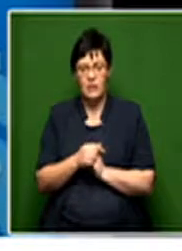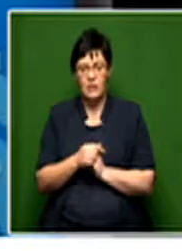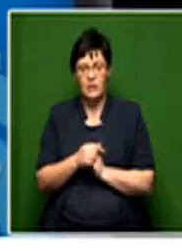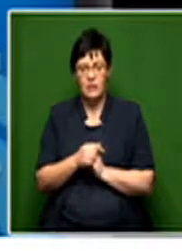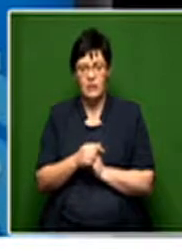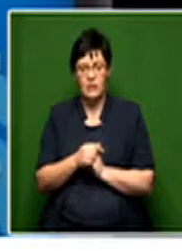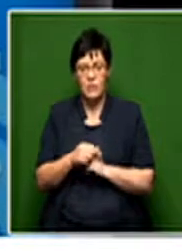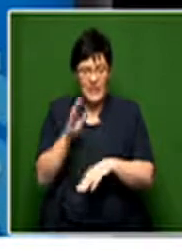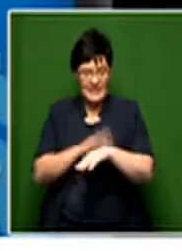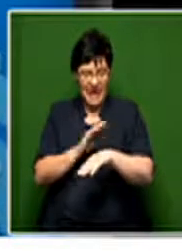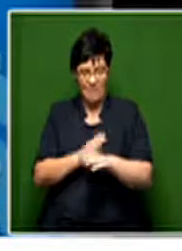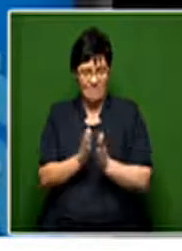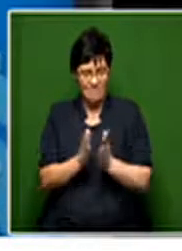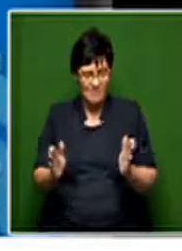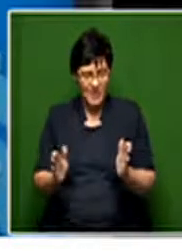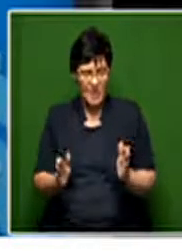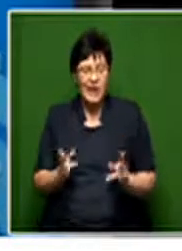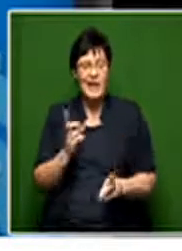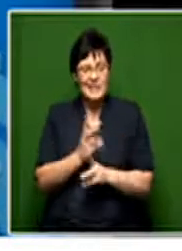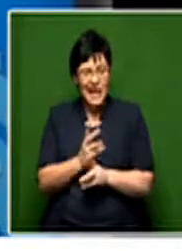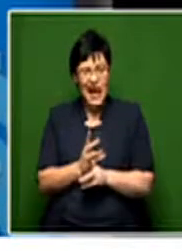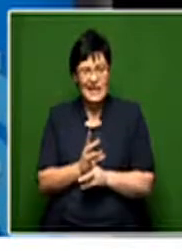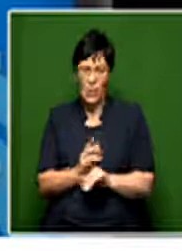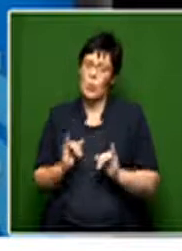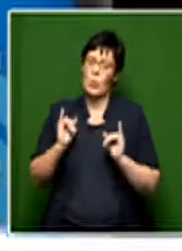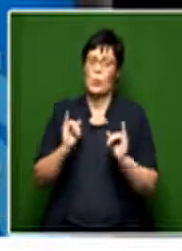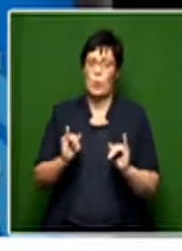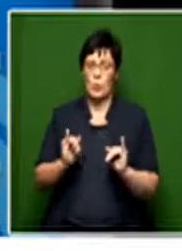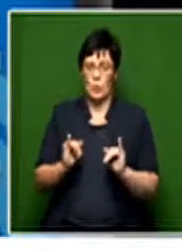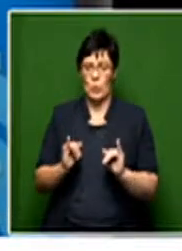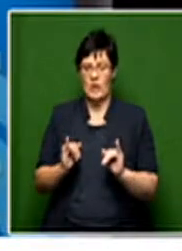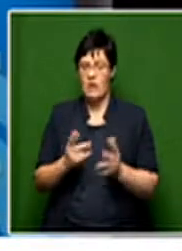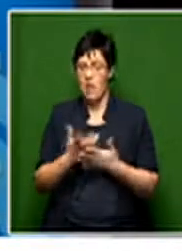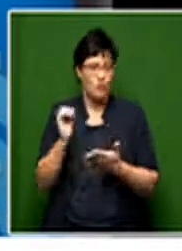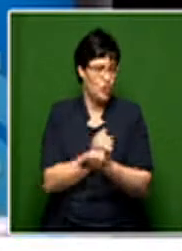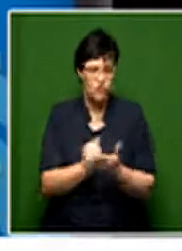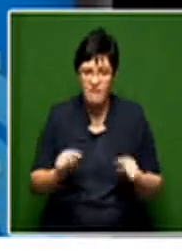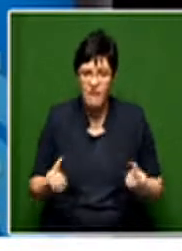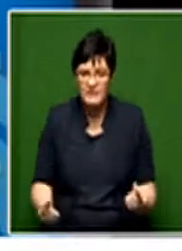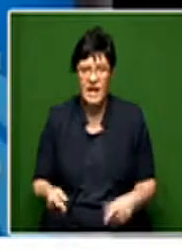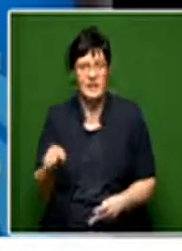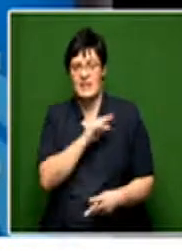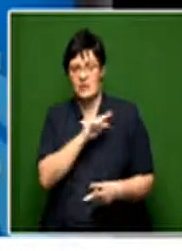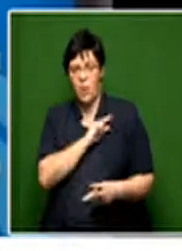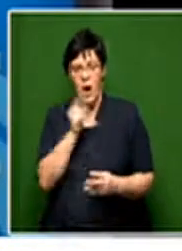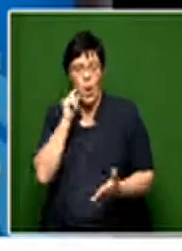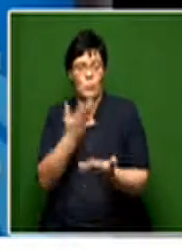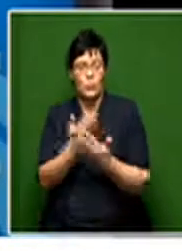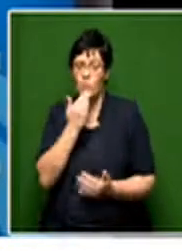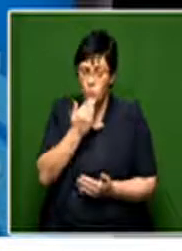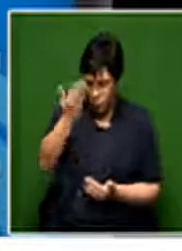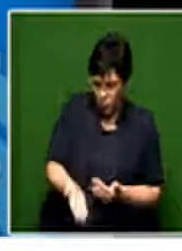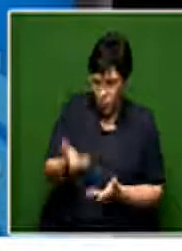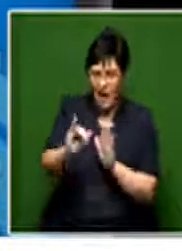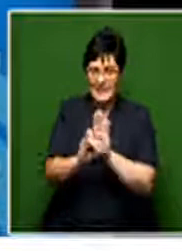time length, then it becomes a vicious cycle. cannot register. Therefore, you cannot prove your identity.